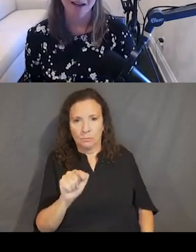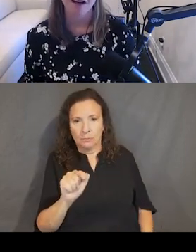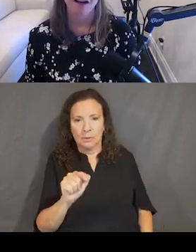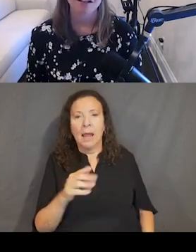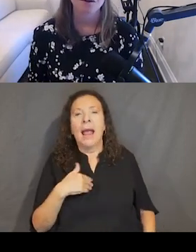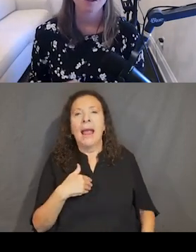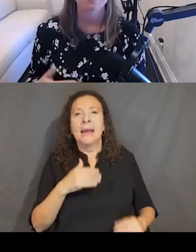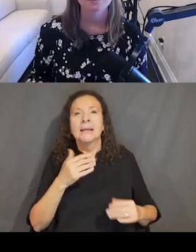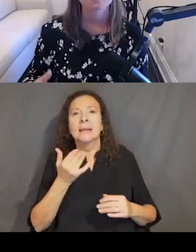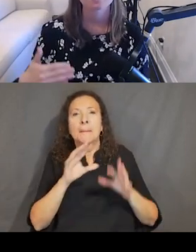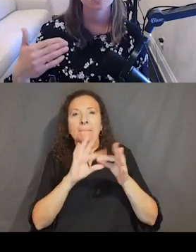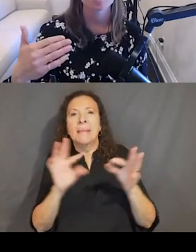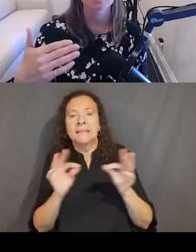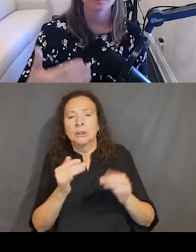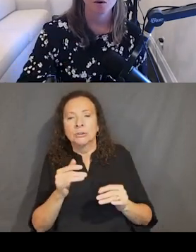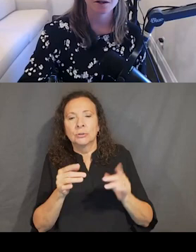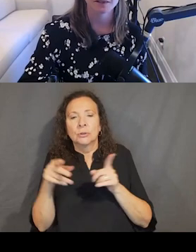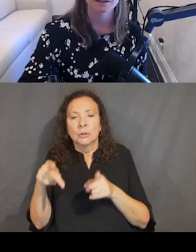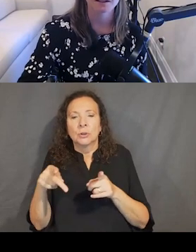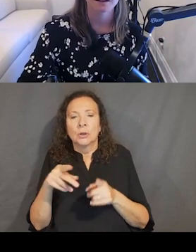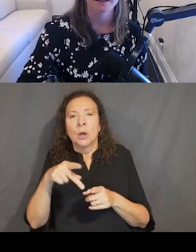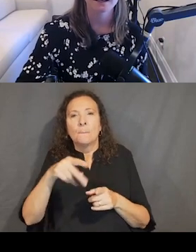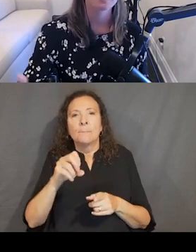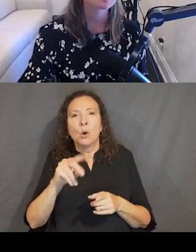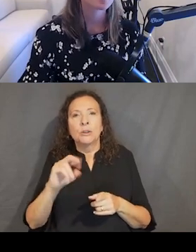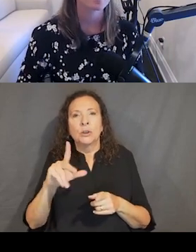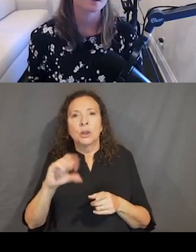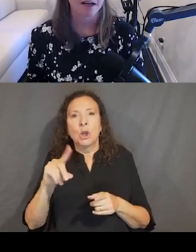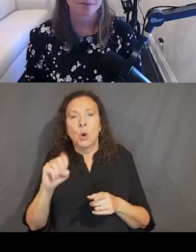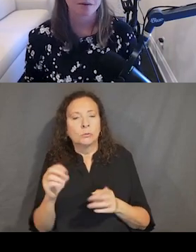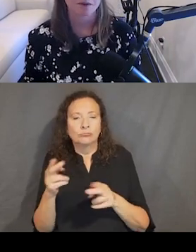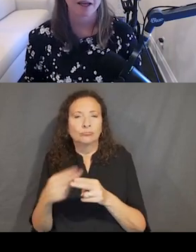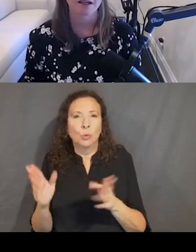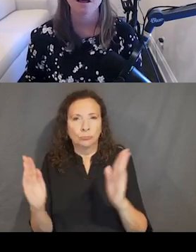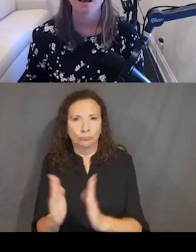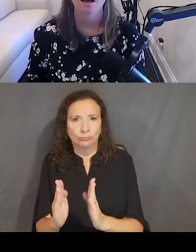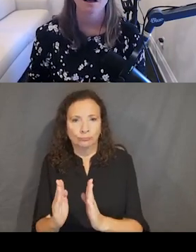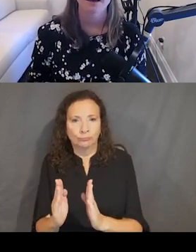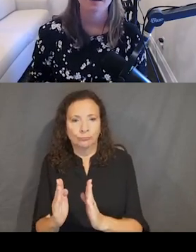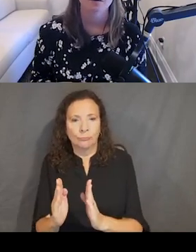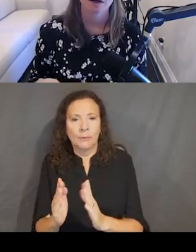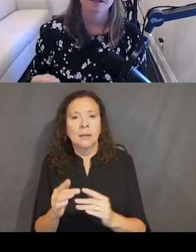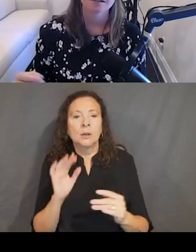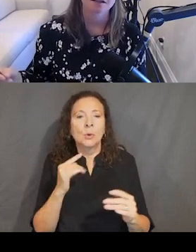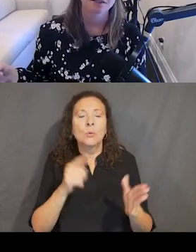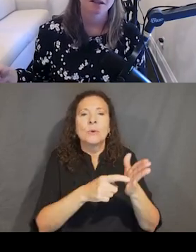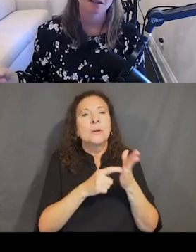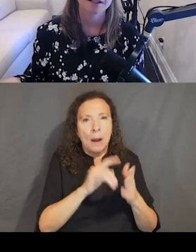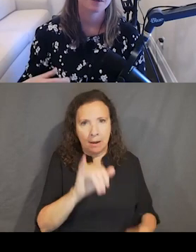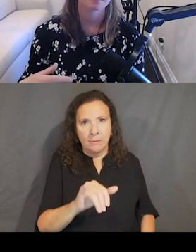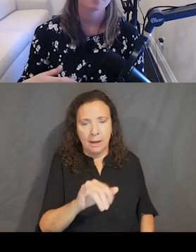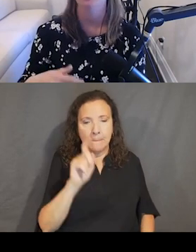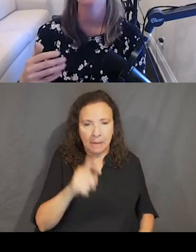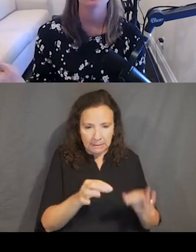short. And so this is a structural requirement that is required as per WCAG that a text element